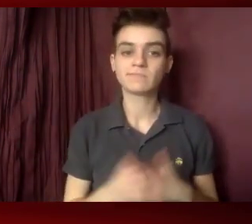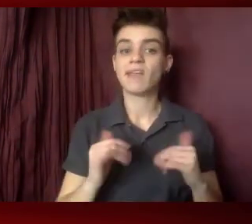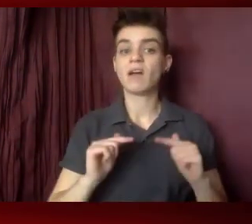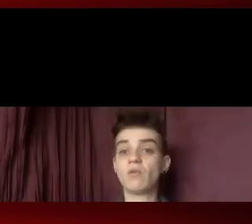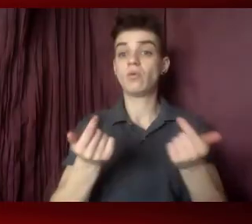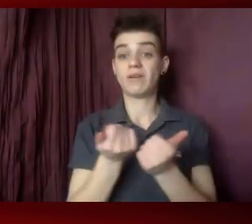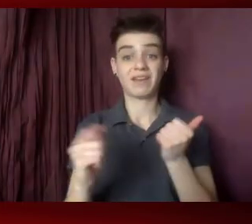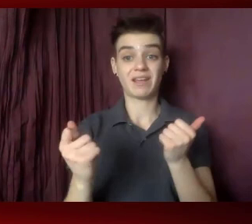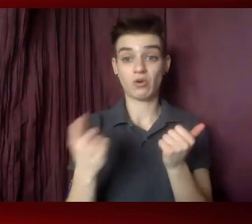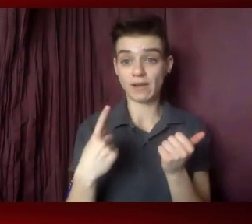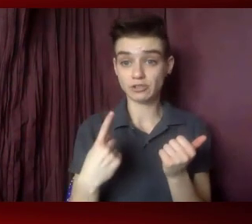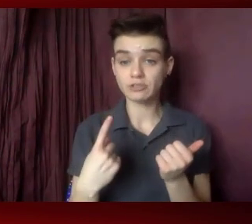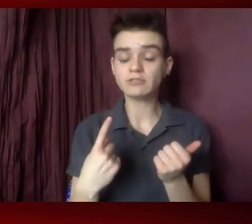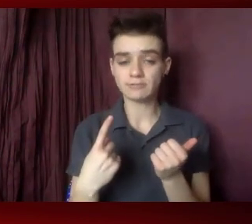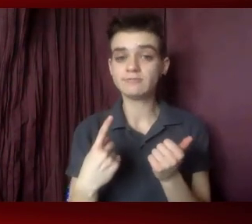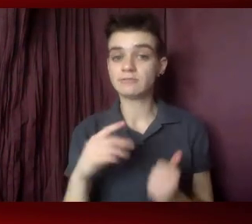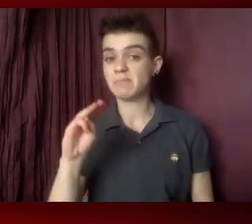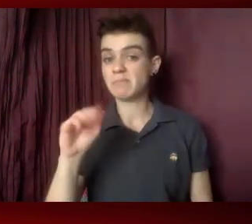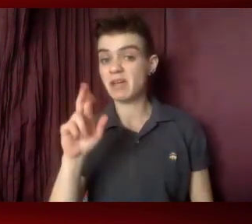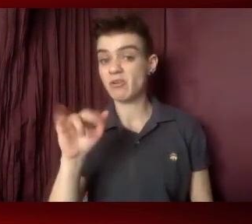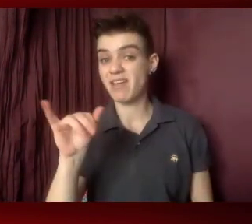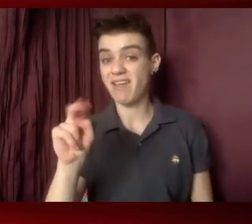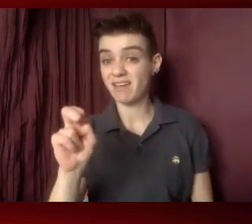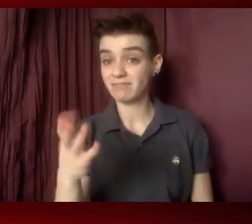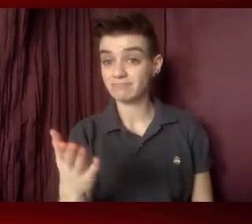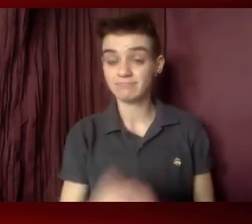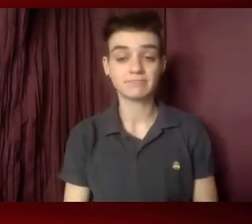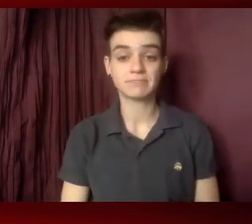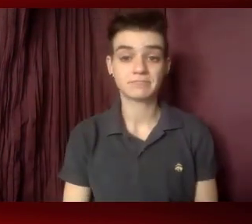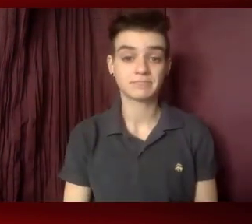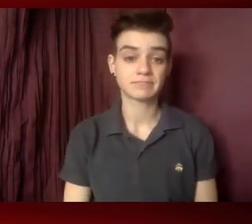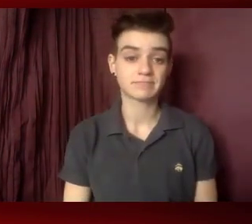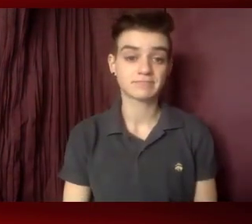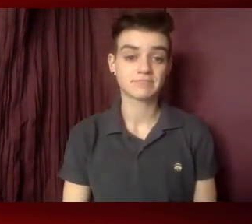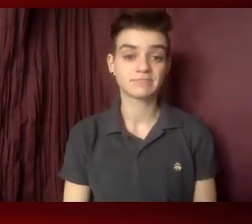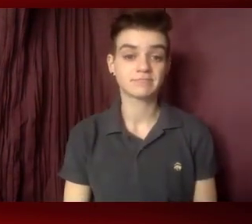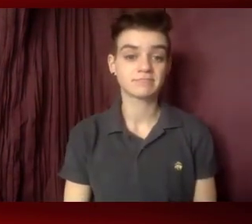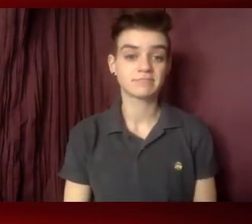and so on towards Marianne. Yes, long term survivors, anyway.